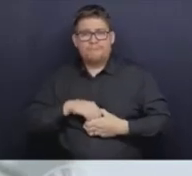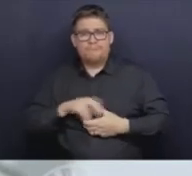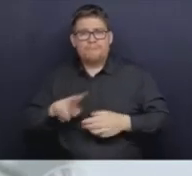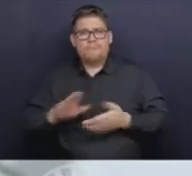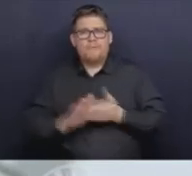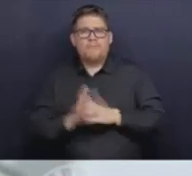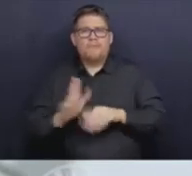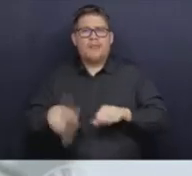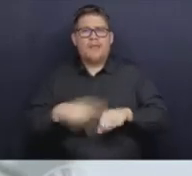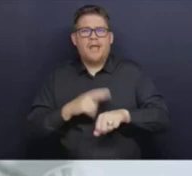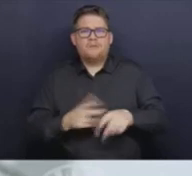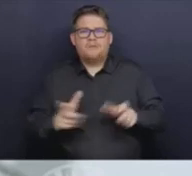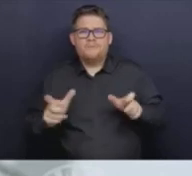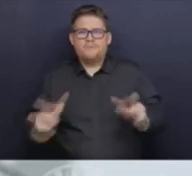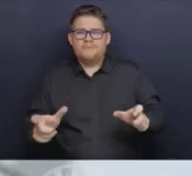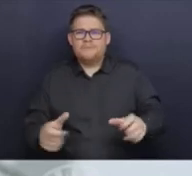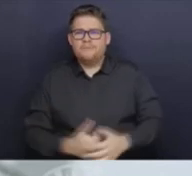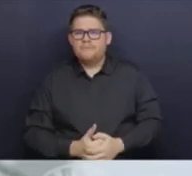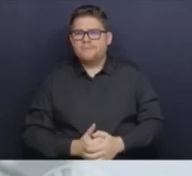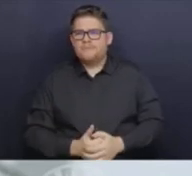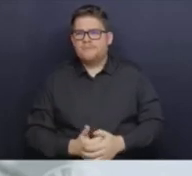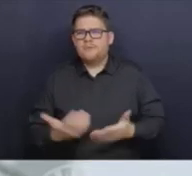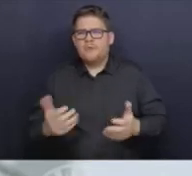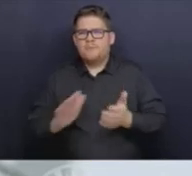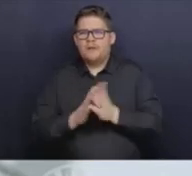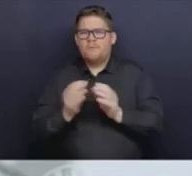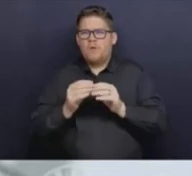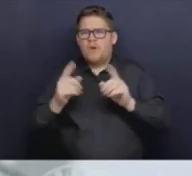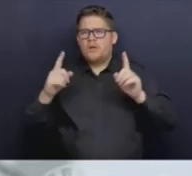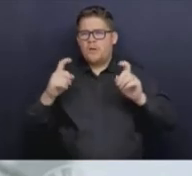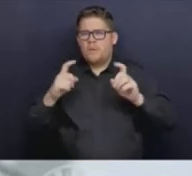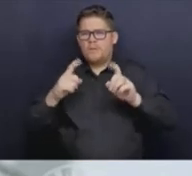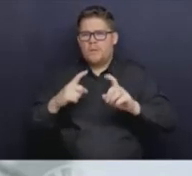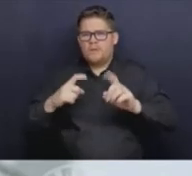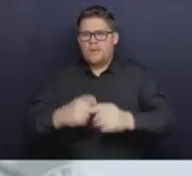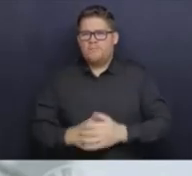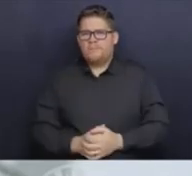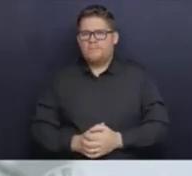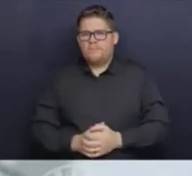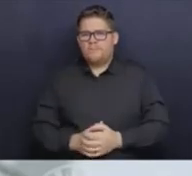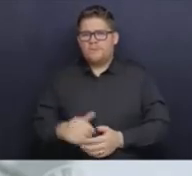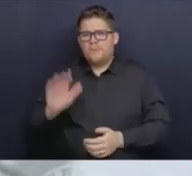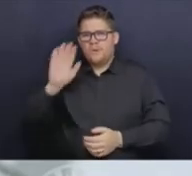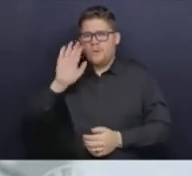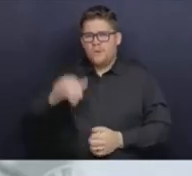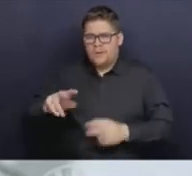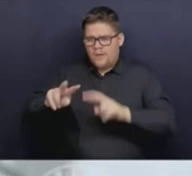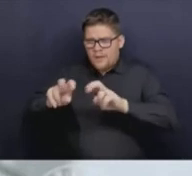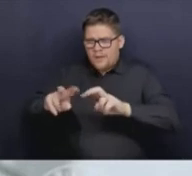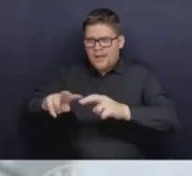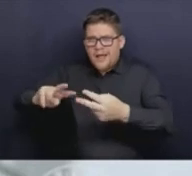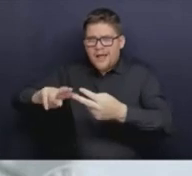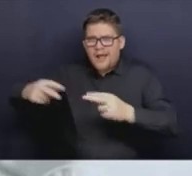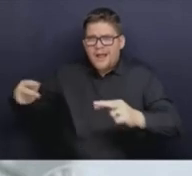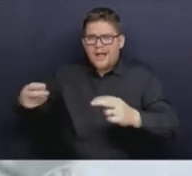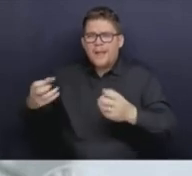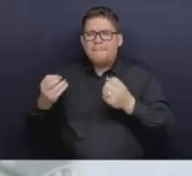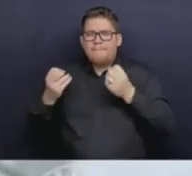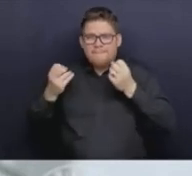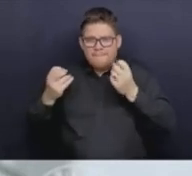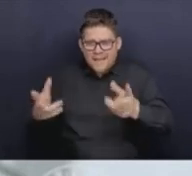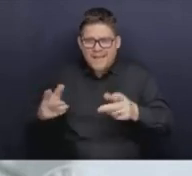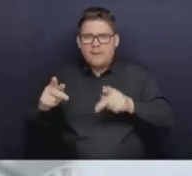longer term protection. We know from our serology that many people have a combination of both vaccine induced